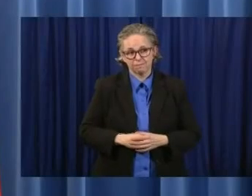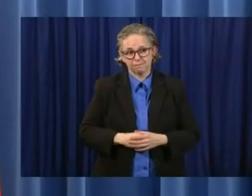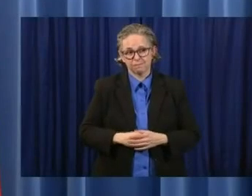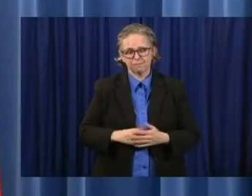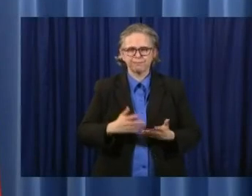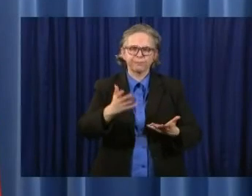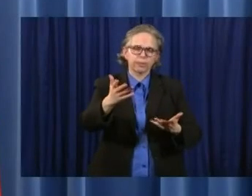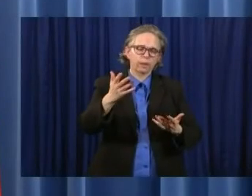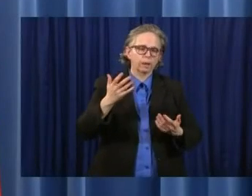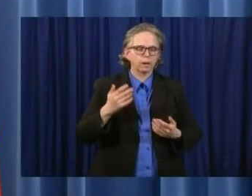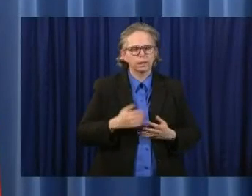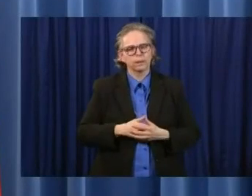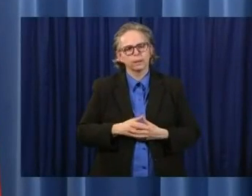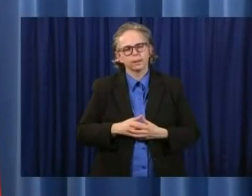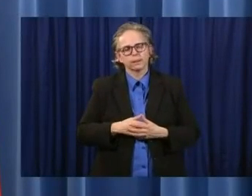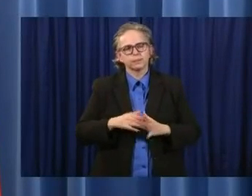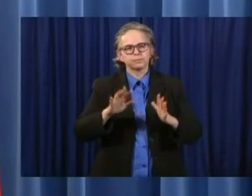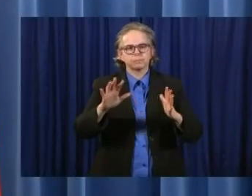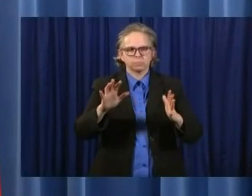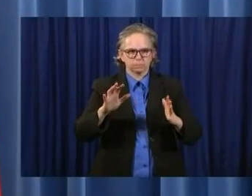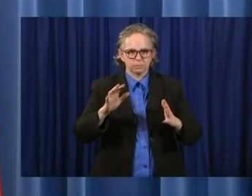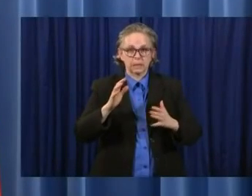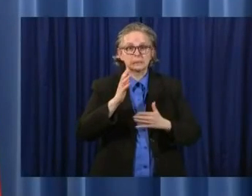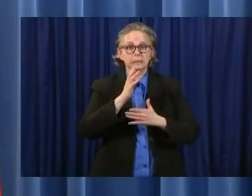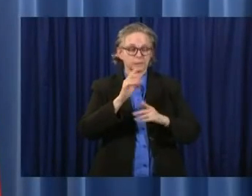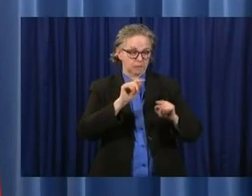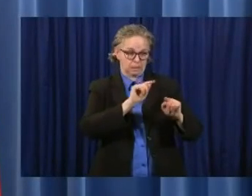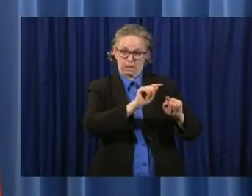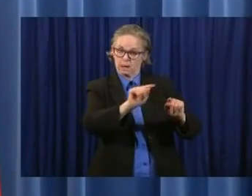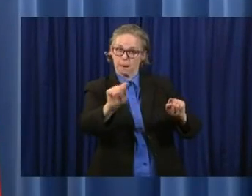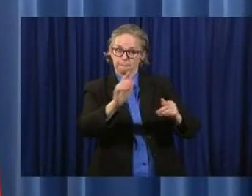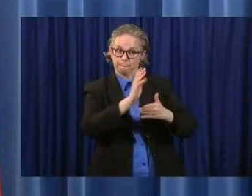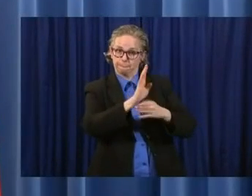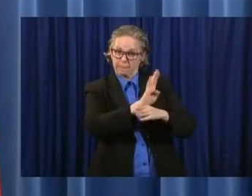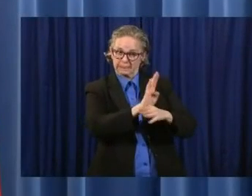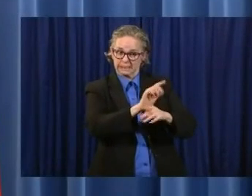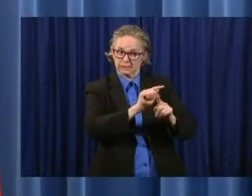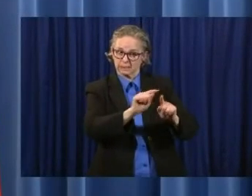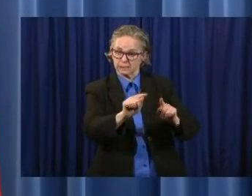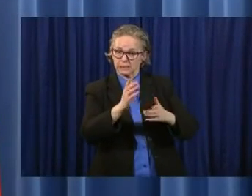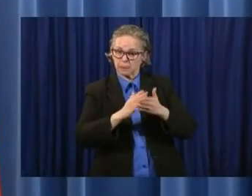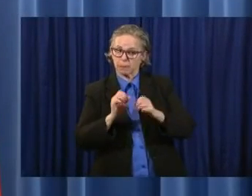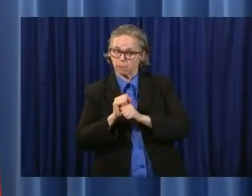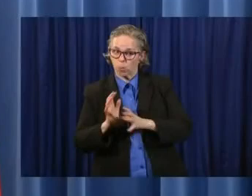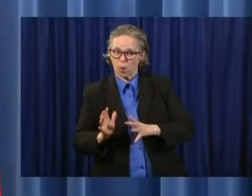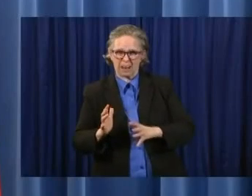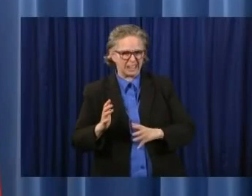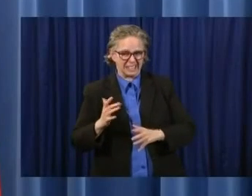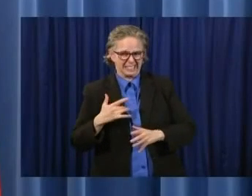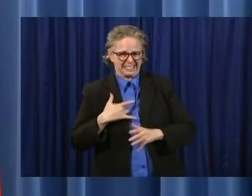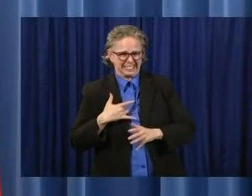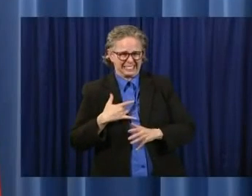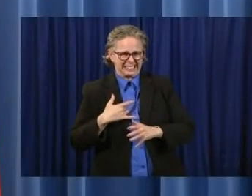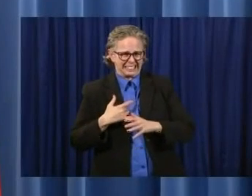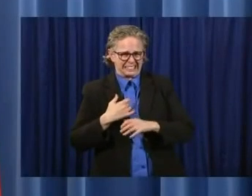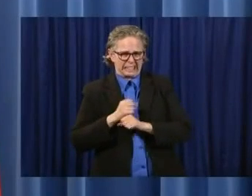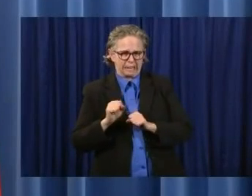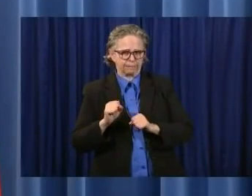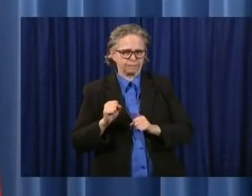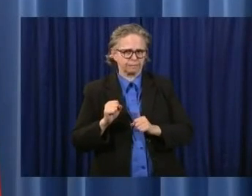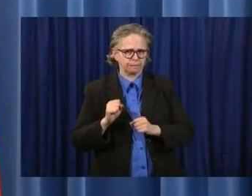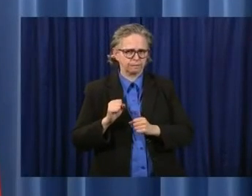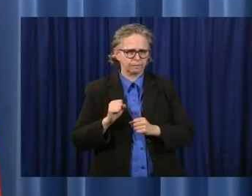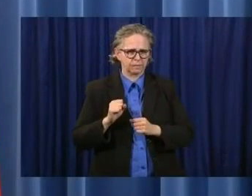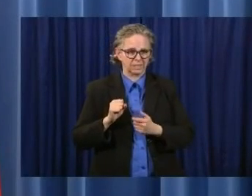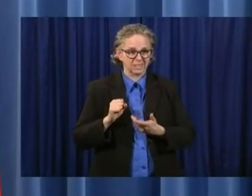some businesses or some employees who didn't feel comfortable, I do know that, you know, a lot of